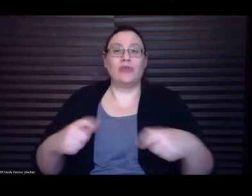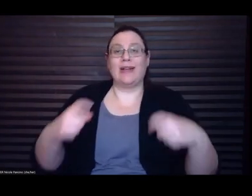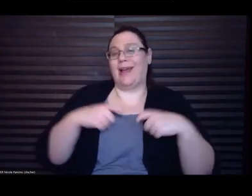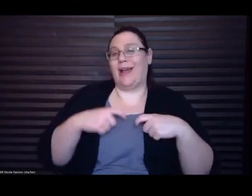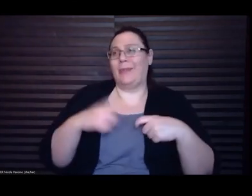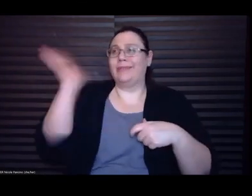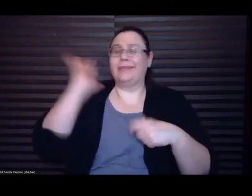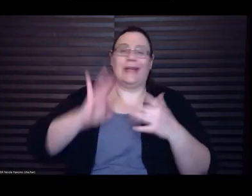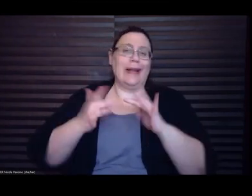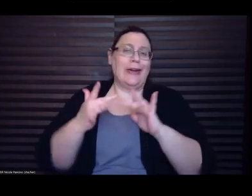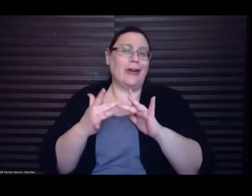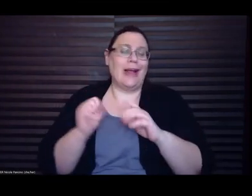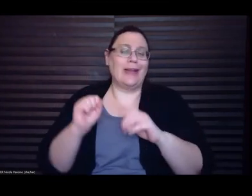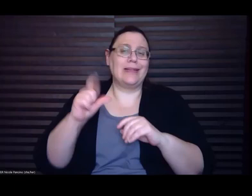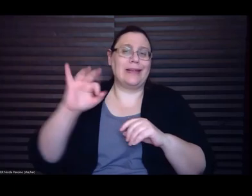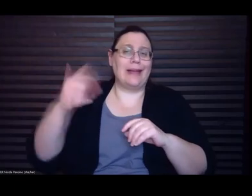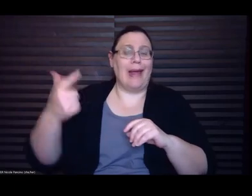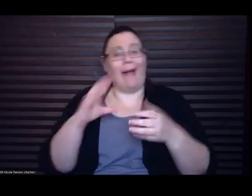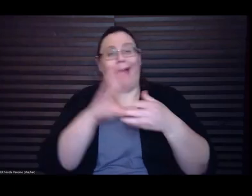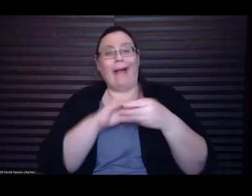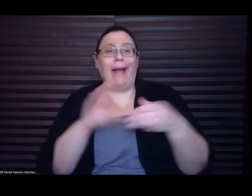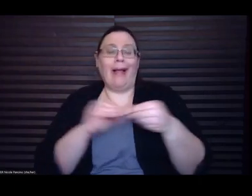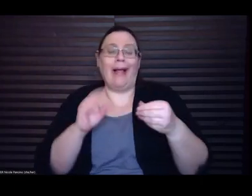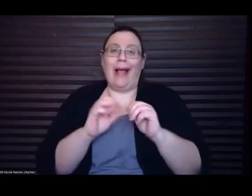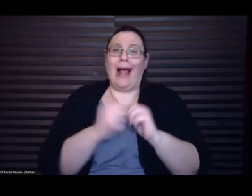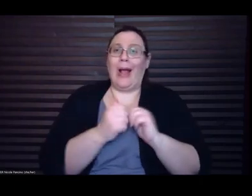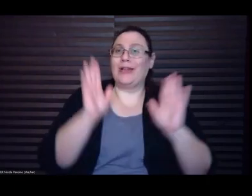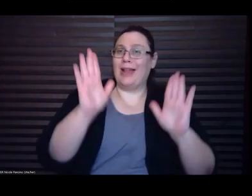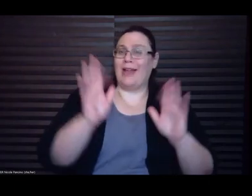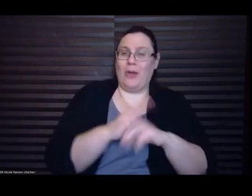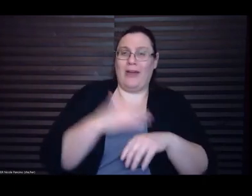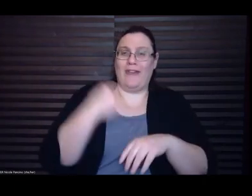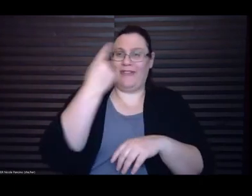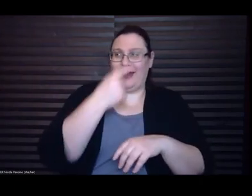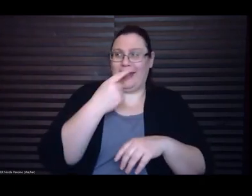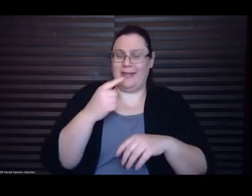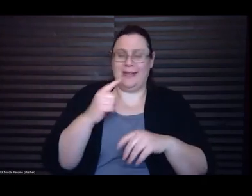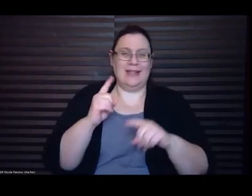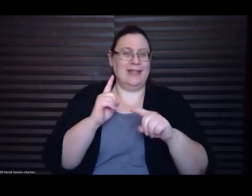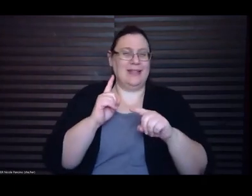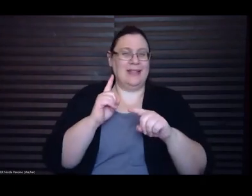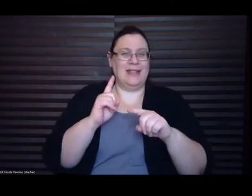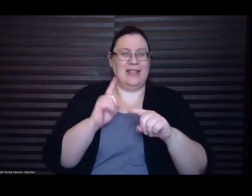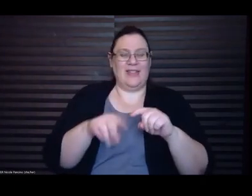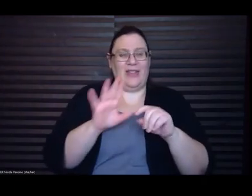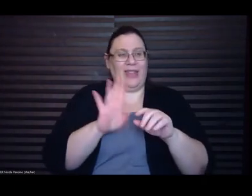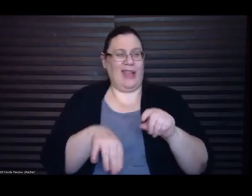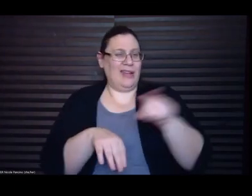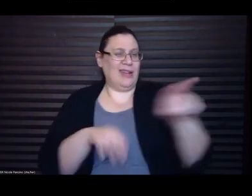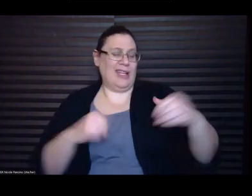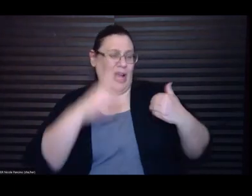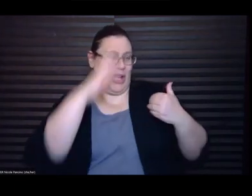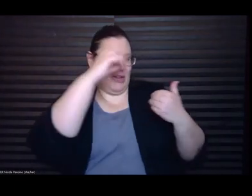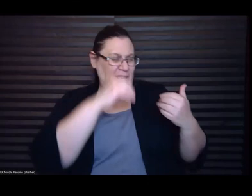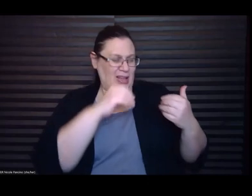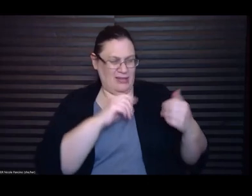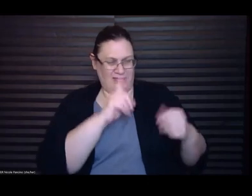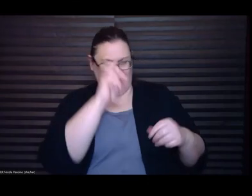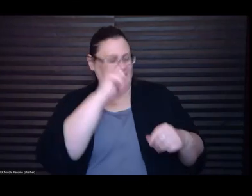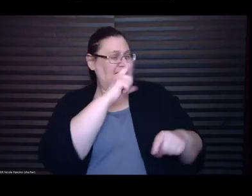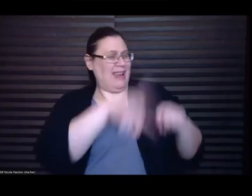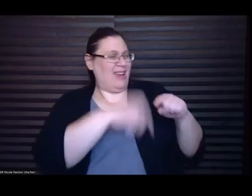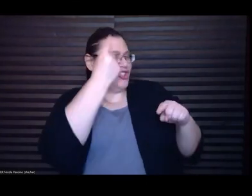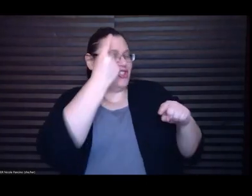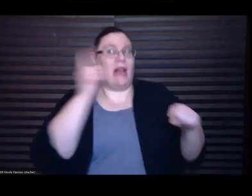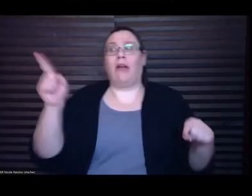Compared to the inscrutable advances of younger men, it is a relief. We talk for a month before our schedules align. We try to meet earlier, but things